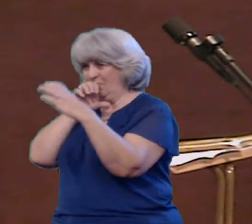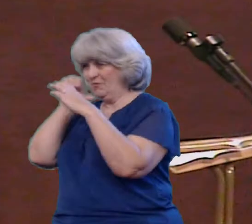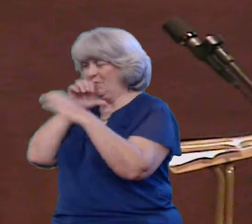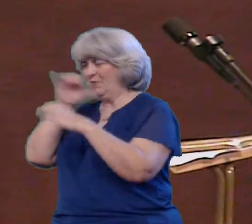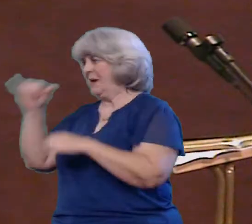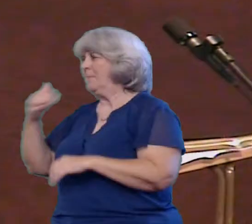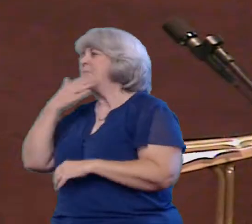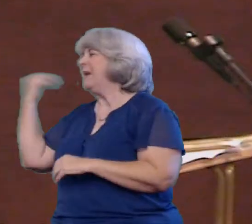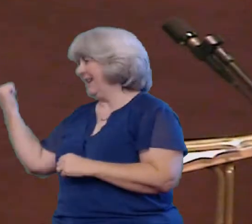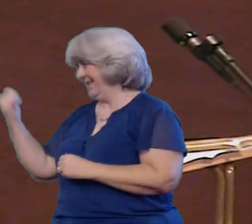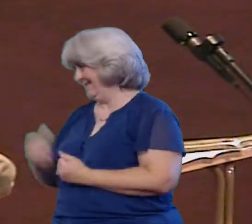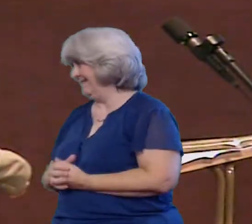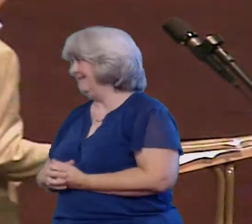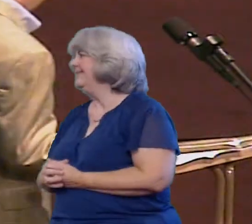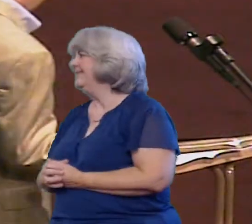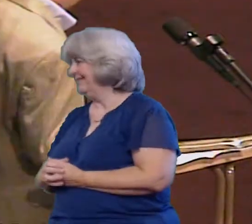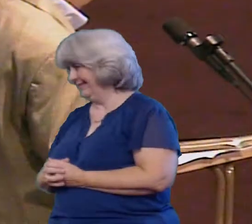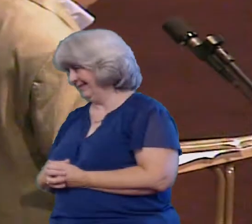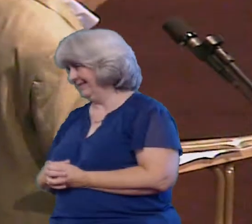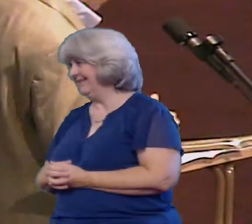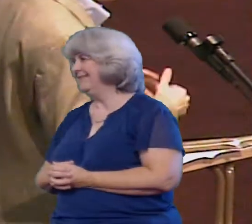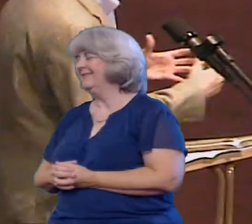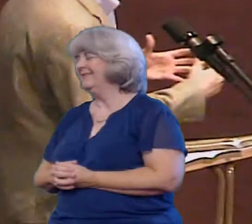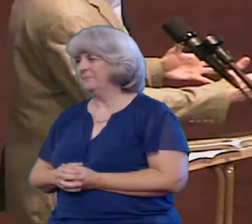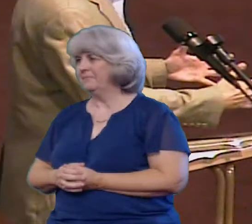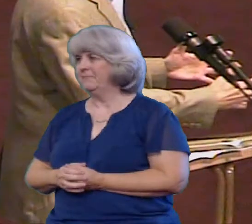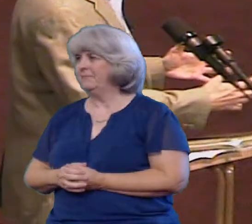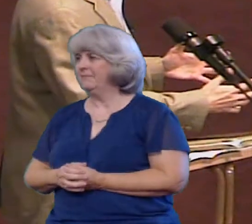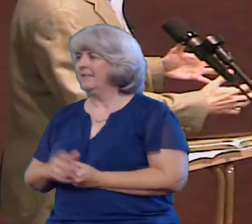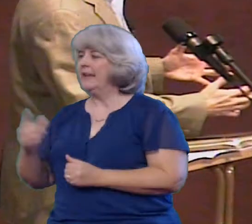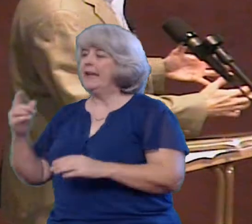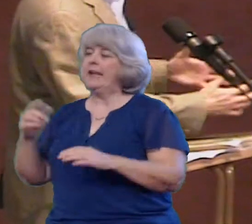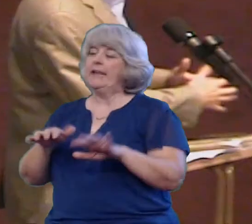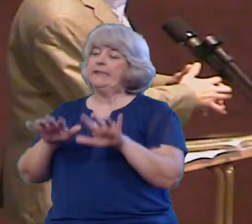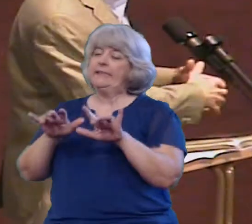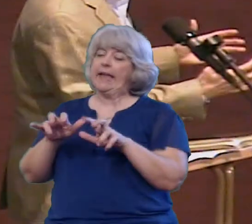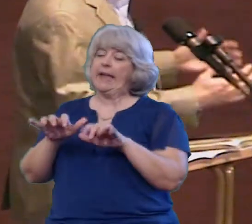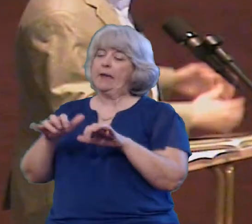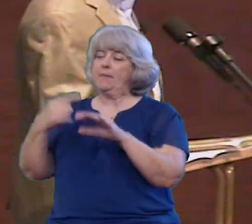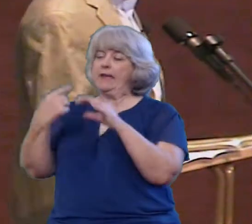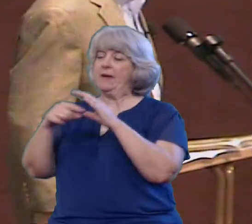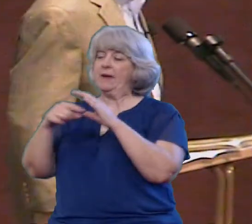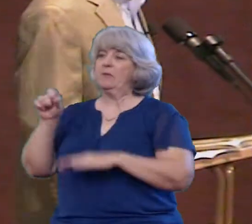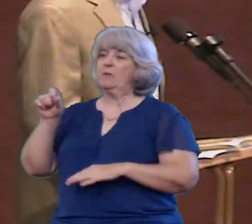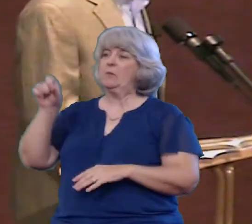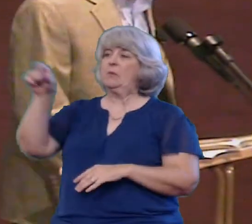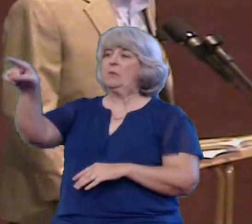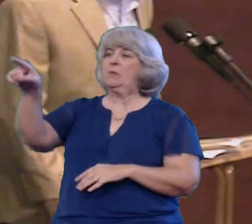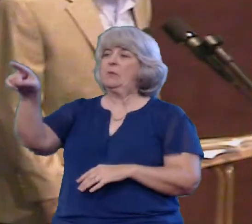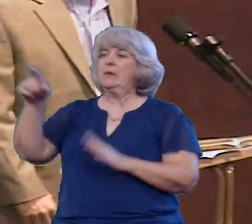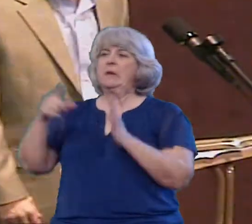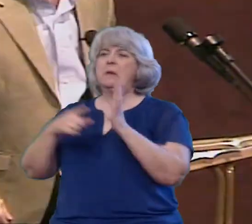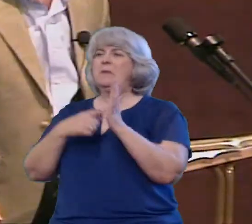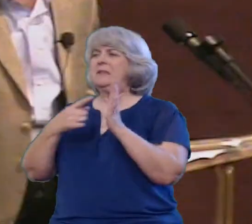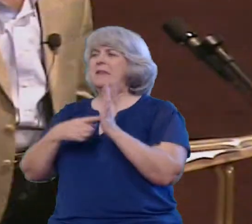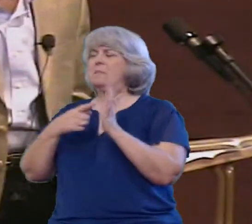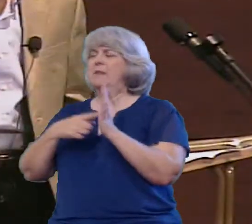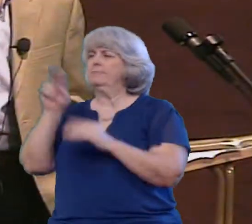We tell that all the time is You can send an email But sometimes that communication gets lost in an email